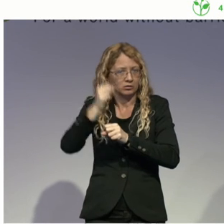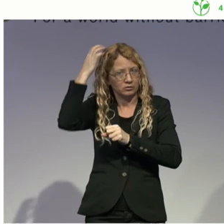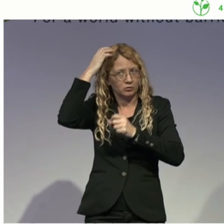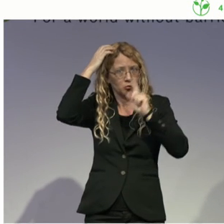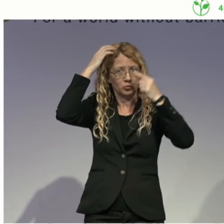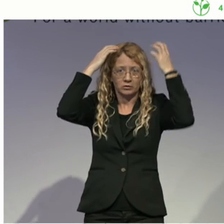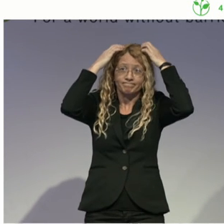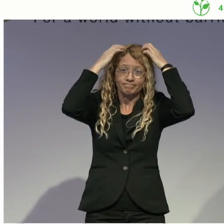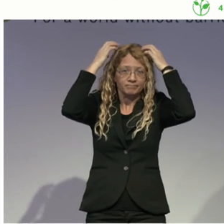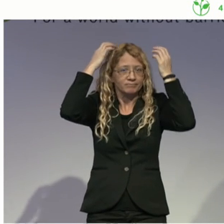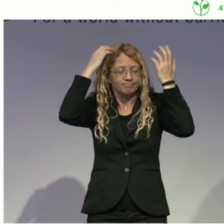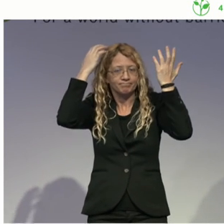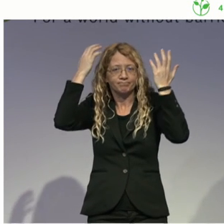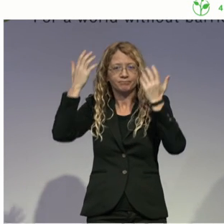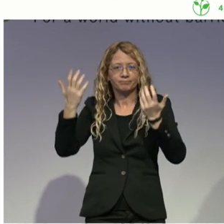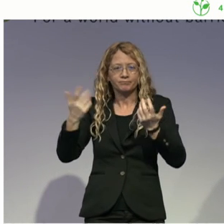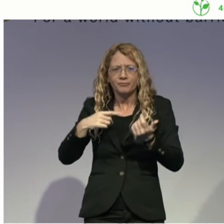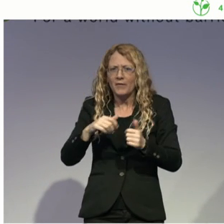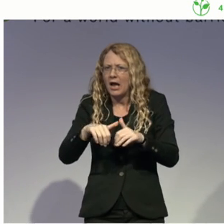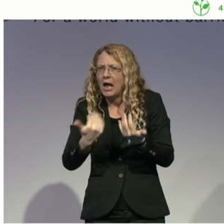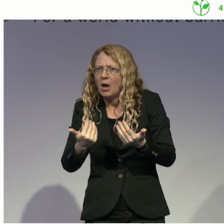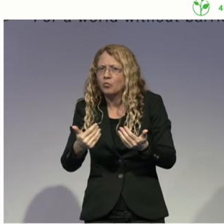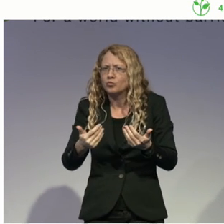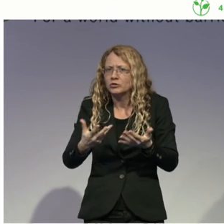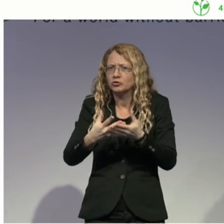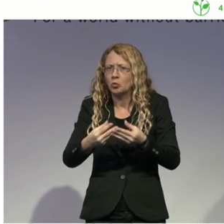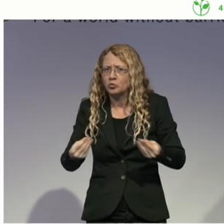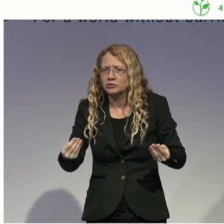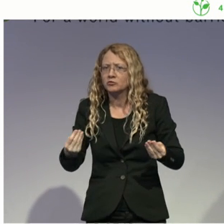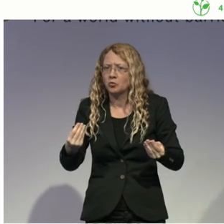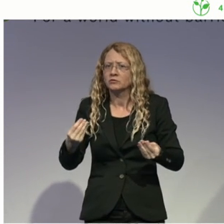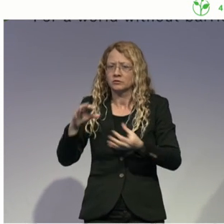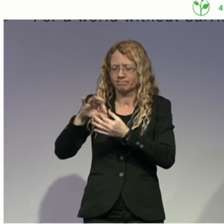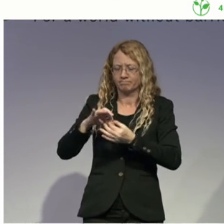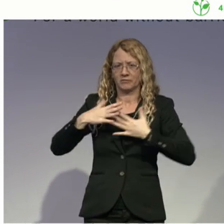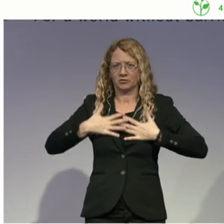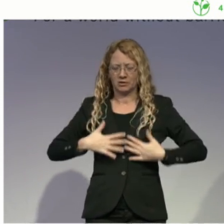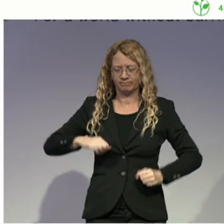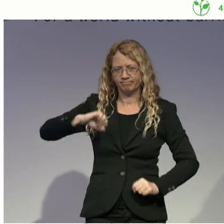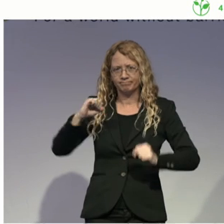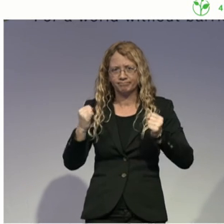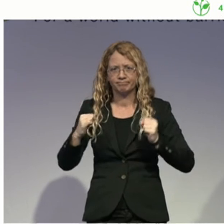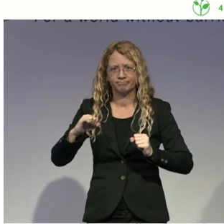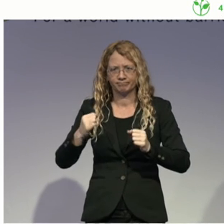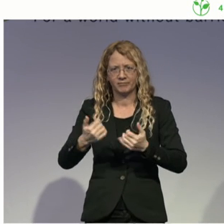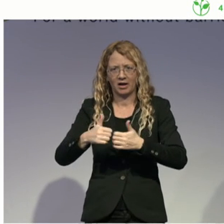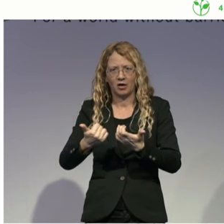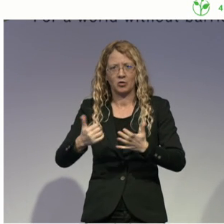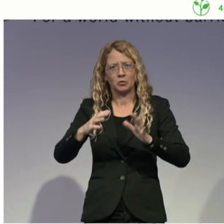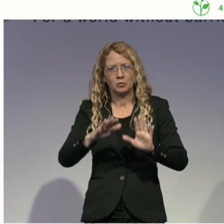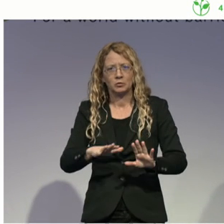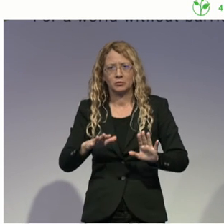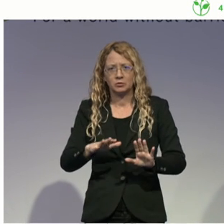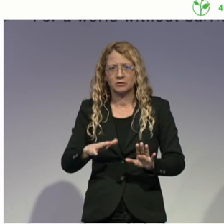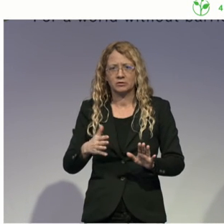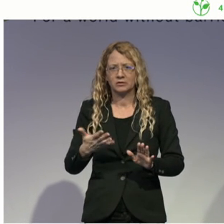to physical rehabilitation, but very basic. So the system was offering to us a